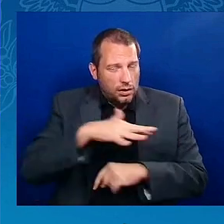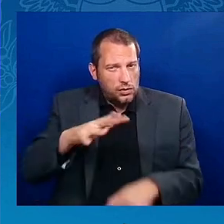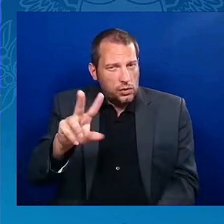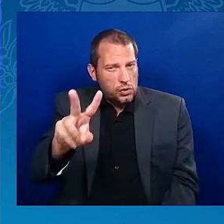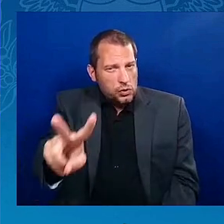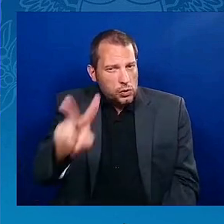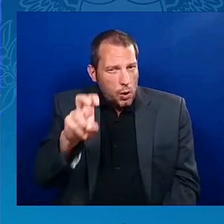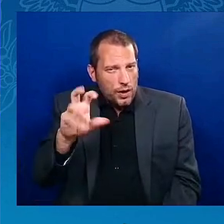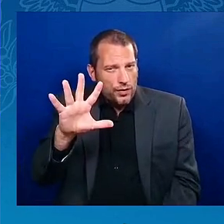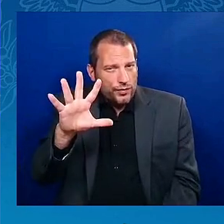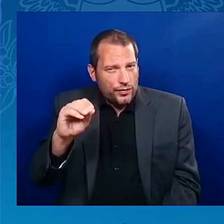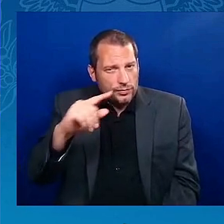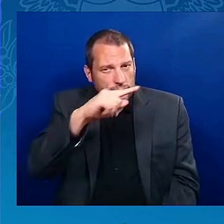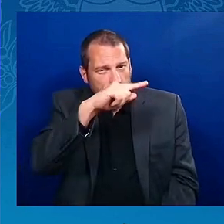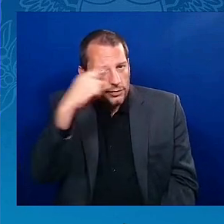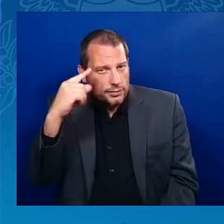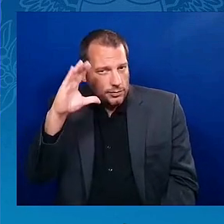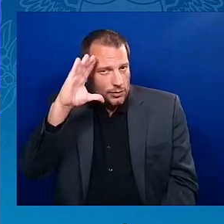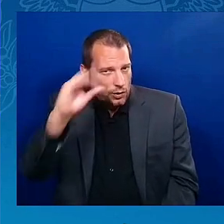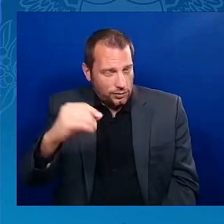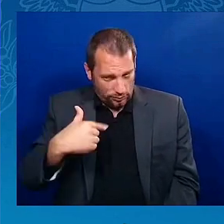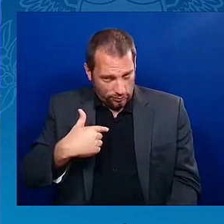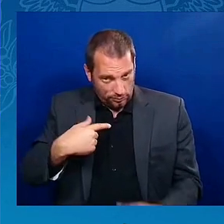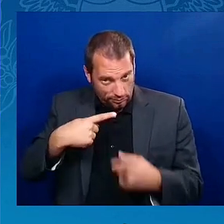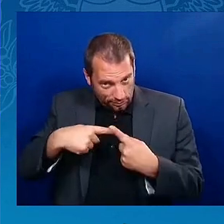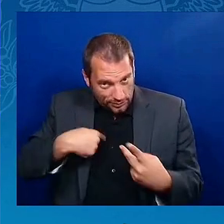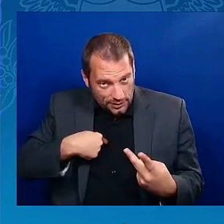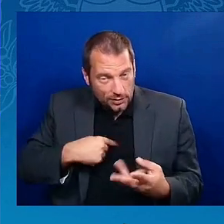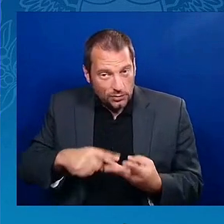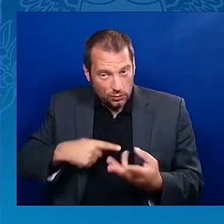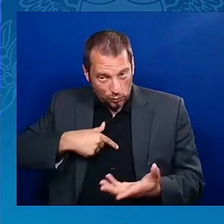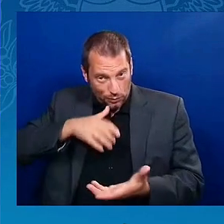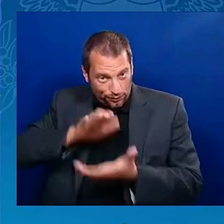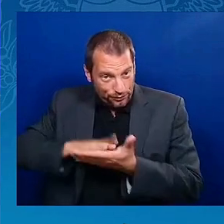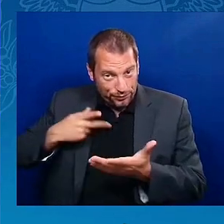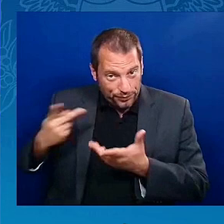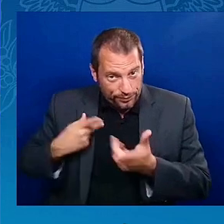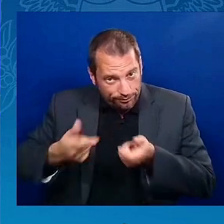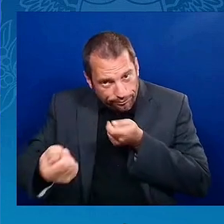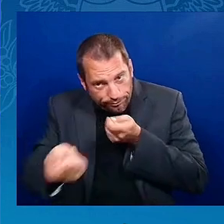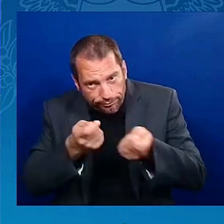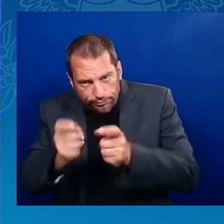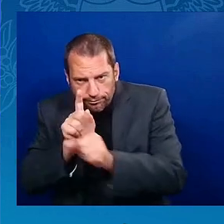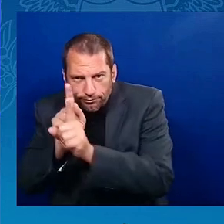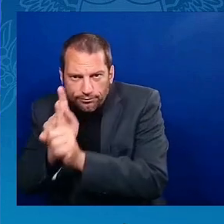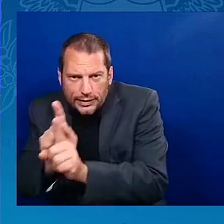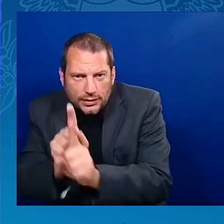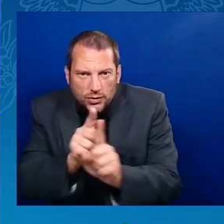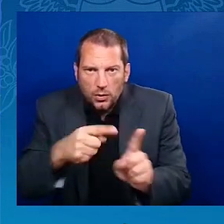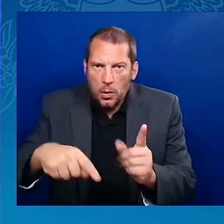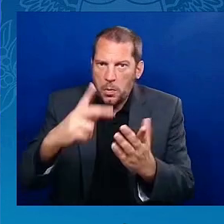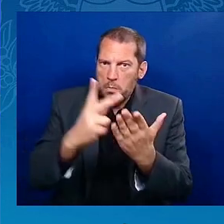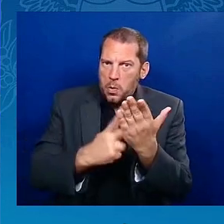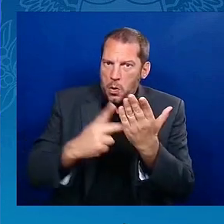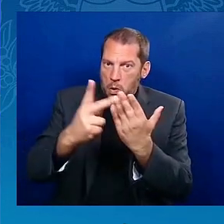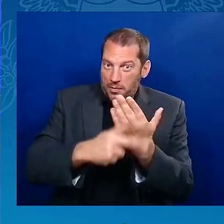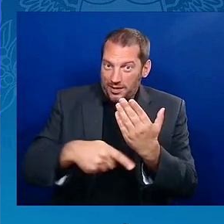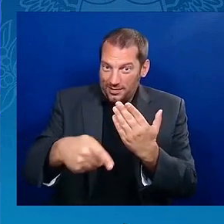this week, Father's Day. They will graduate on Father's Day. So I got the done broke up 15 fights.